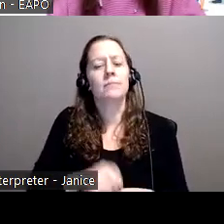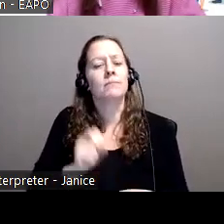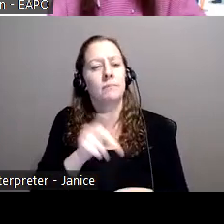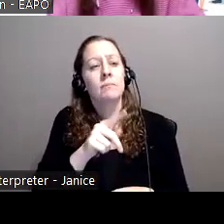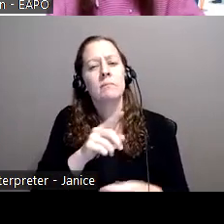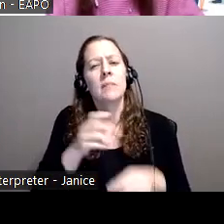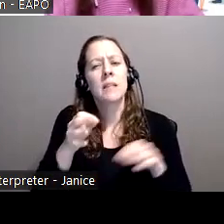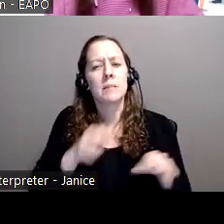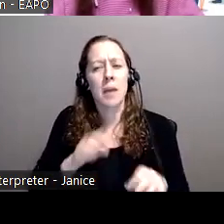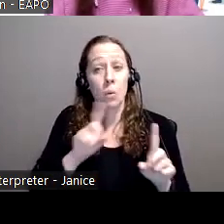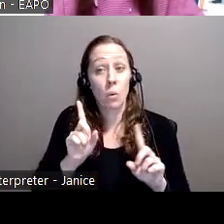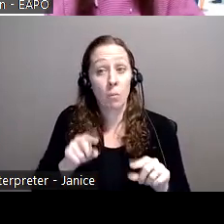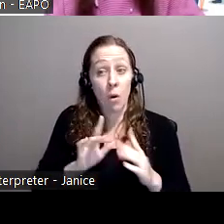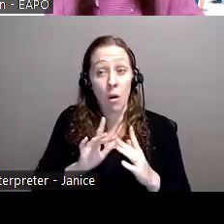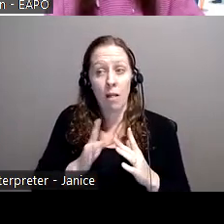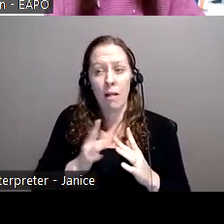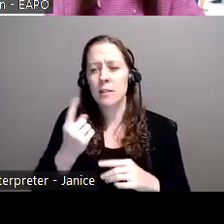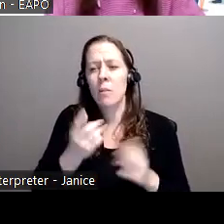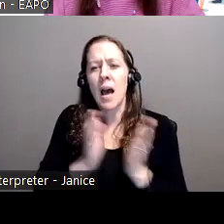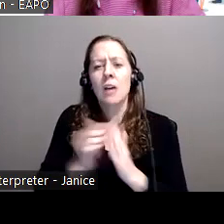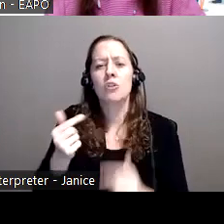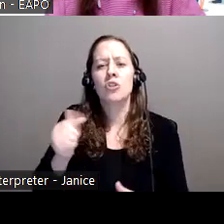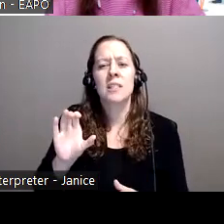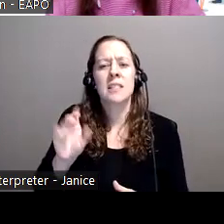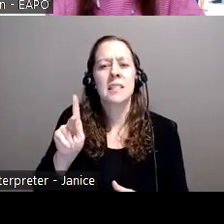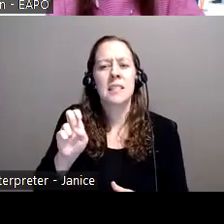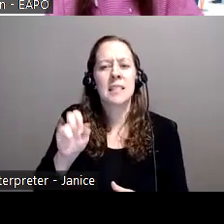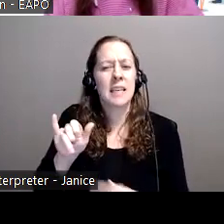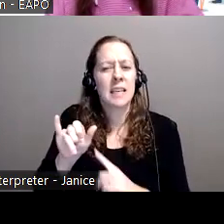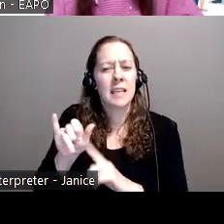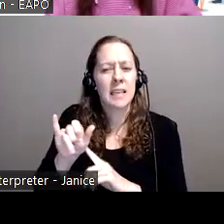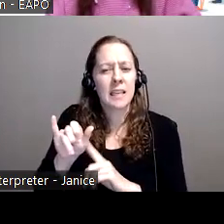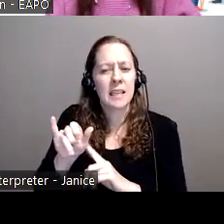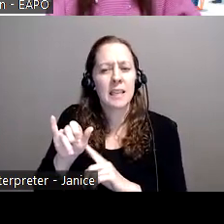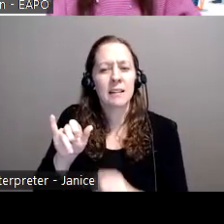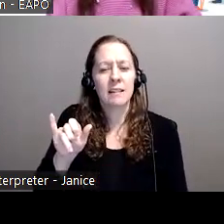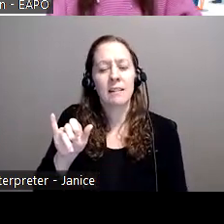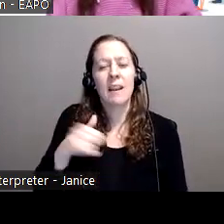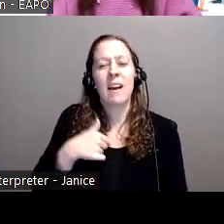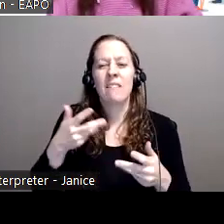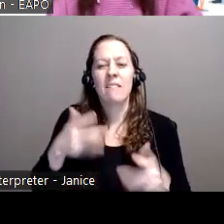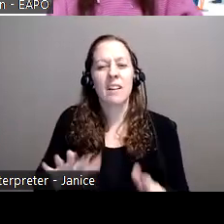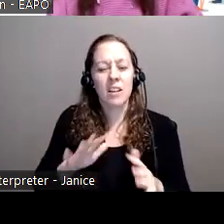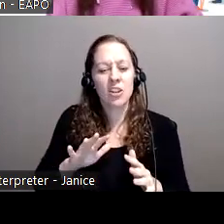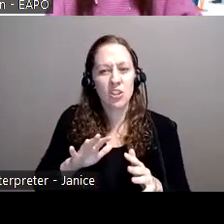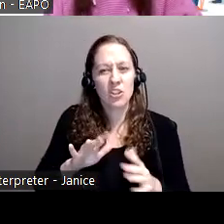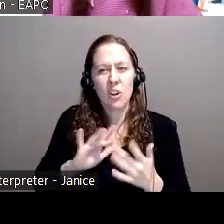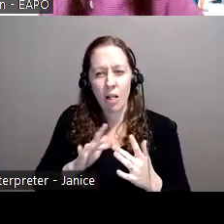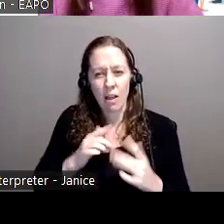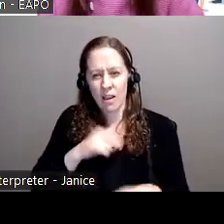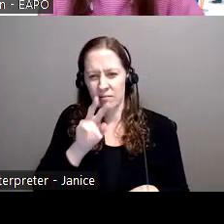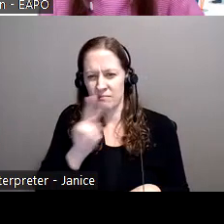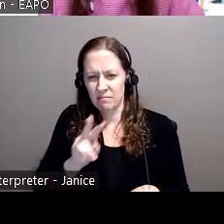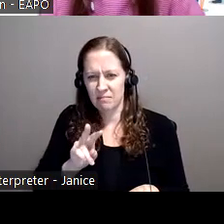reporting online. Someone's just asking, what is the GCP? And I think, you know, I've gone online and I've looked at it and I'm like, oh,